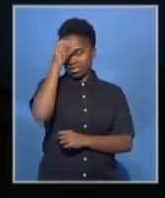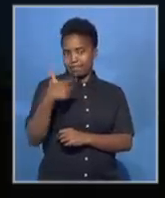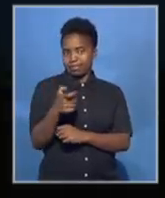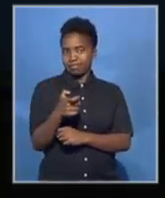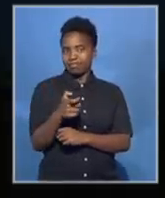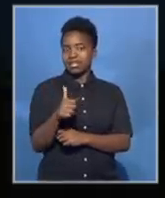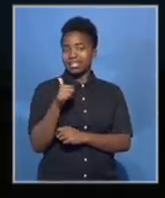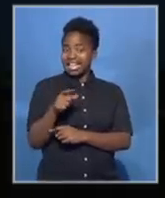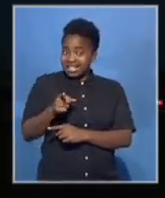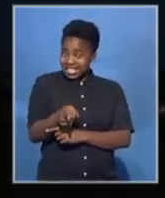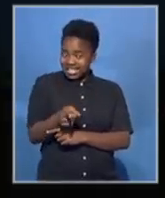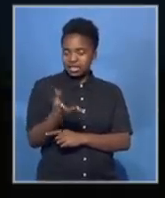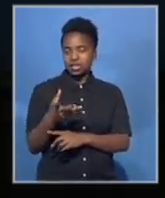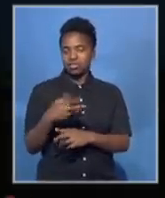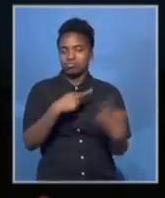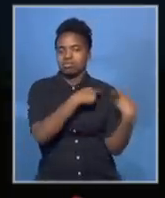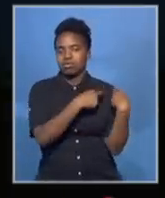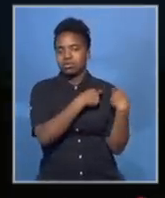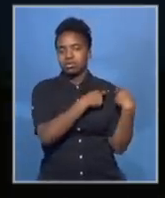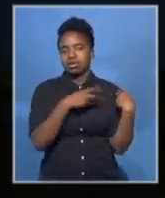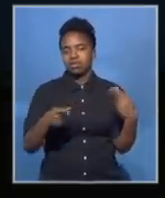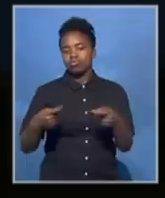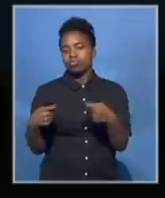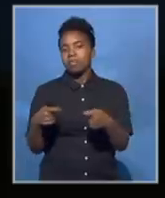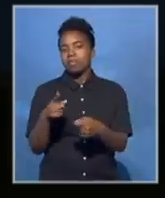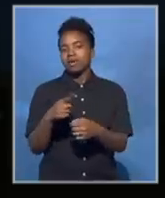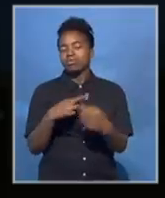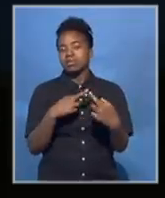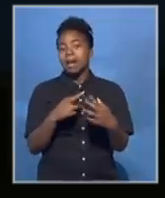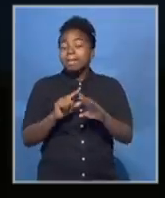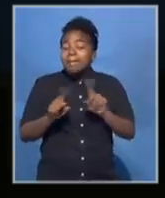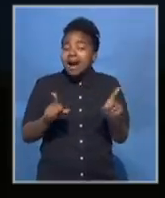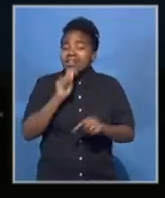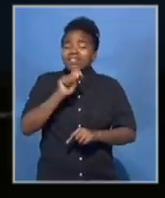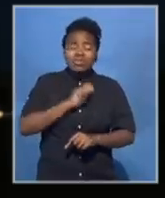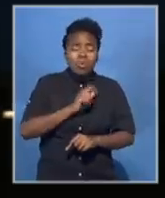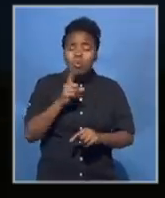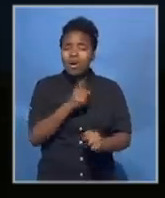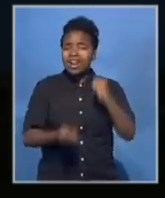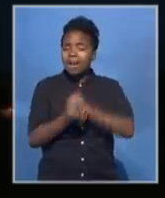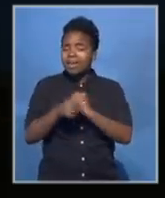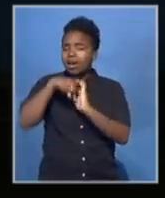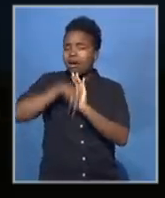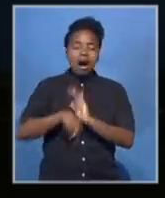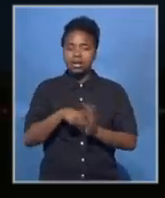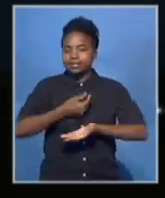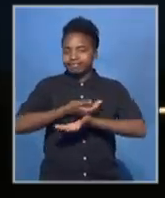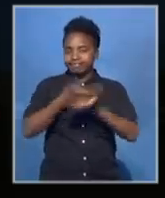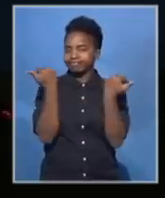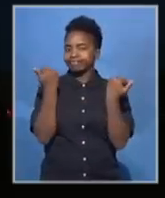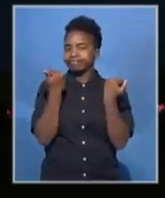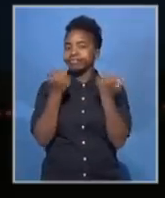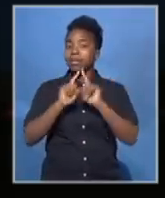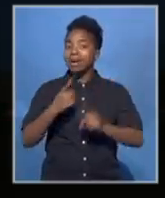and he's thought to be the man that was holding up that kosher supermarket. And I clearly, I don't know quite exactly what's unfolding over there, but there were